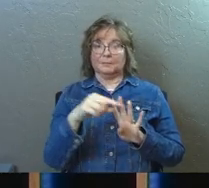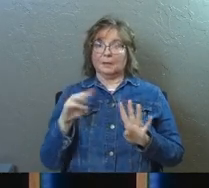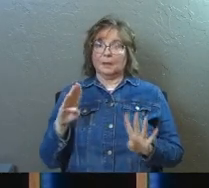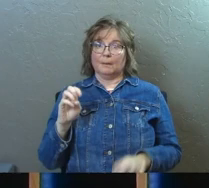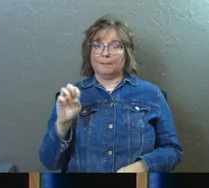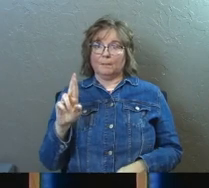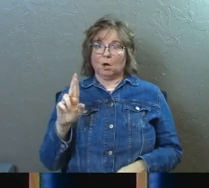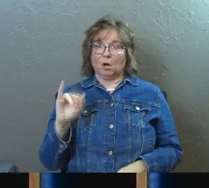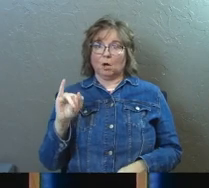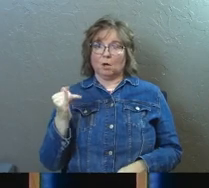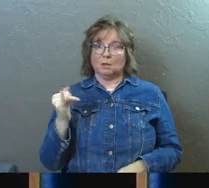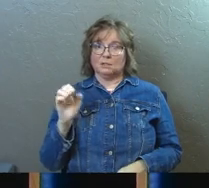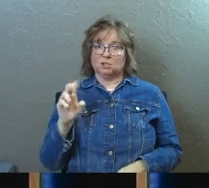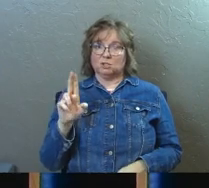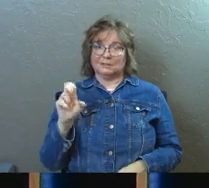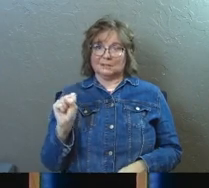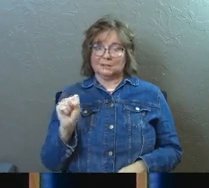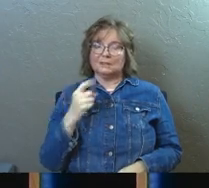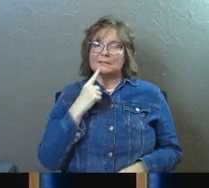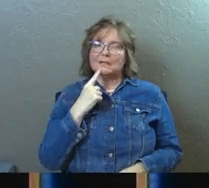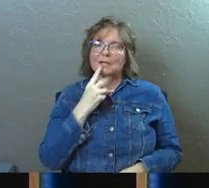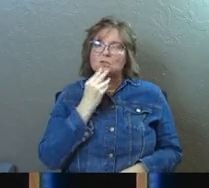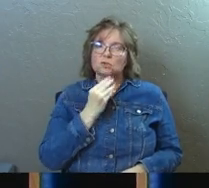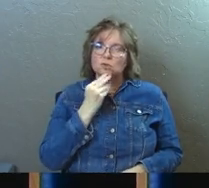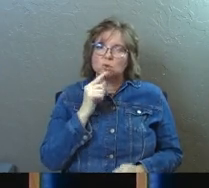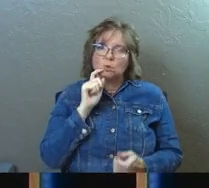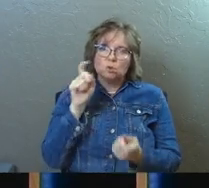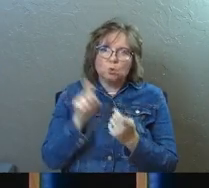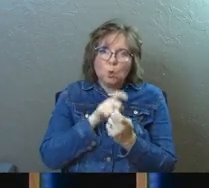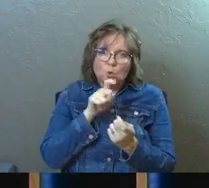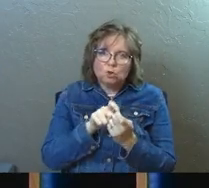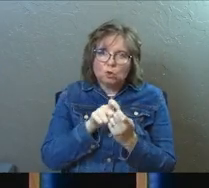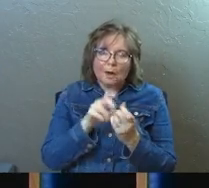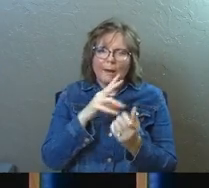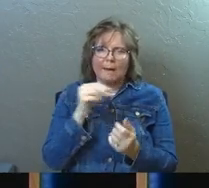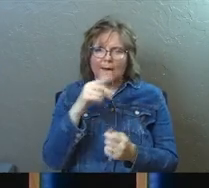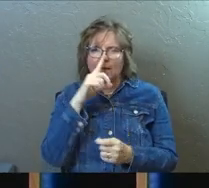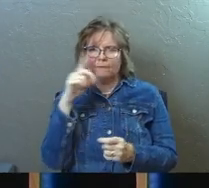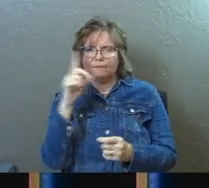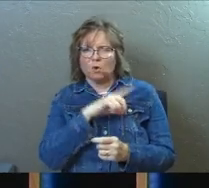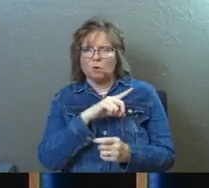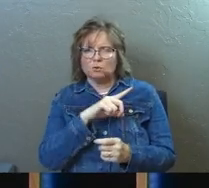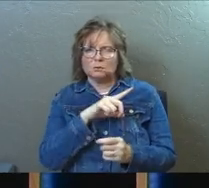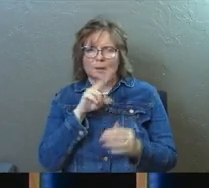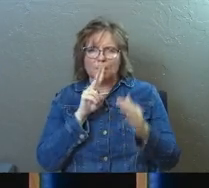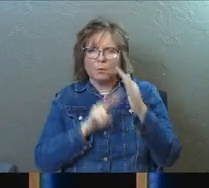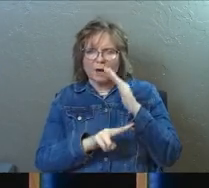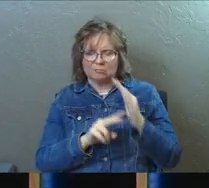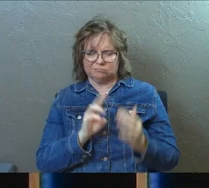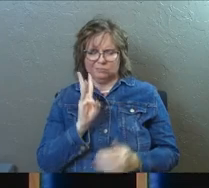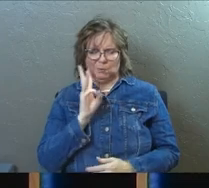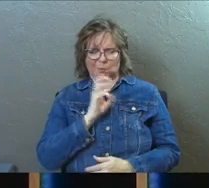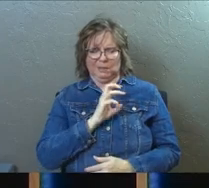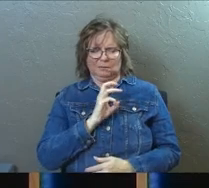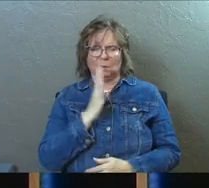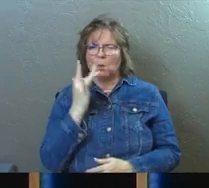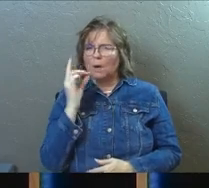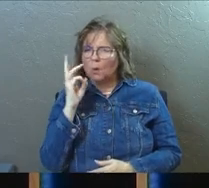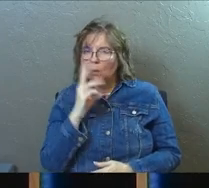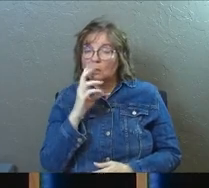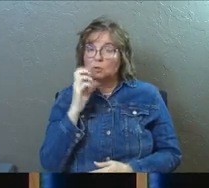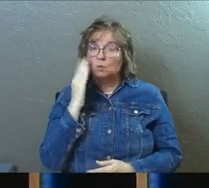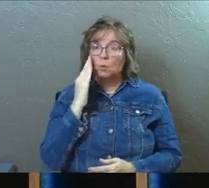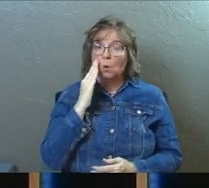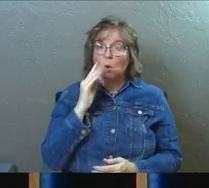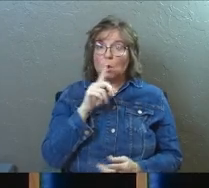it says he's a Jewish sorcerer and a false prophet. That's weird. Why is it weird? Because if you know your Old Testament,